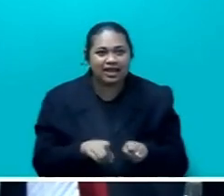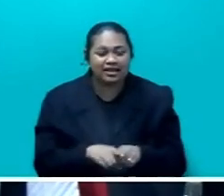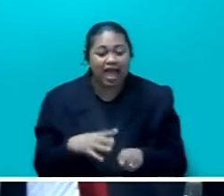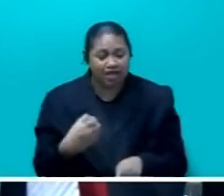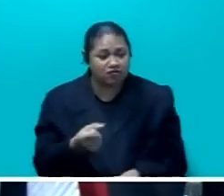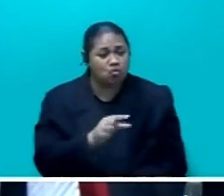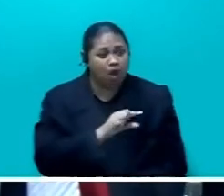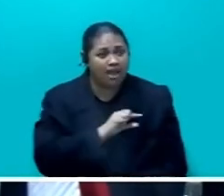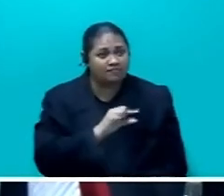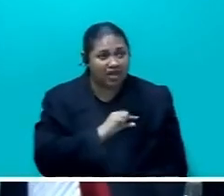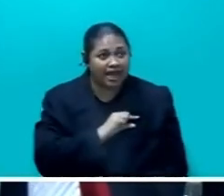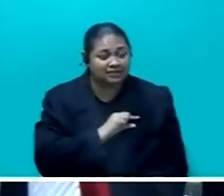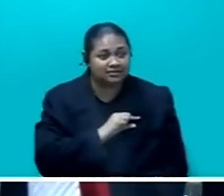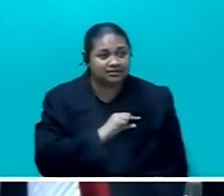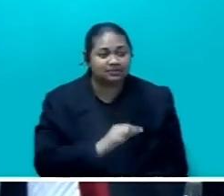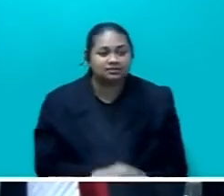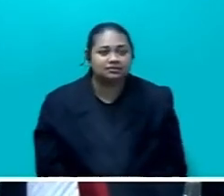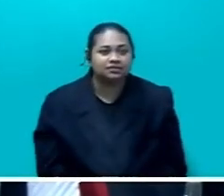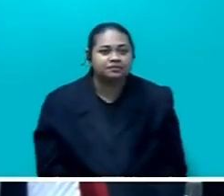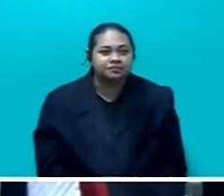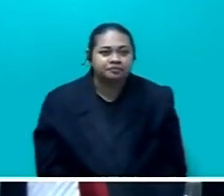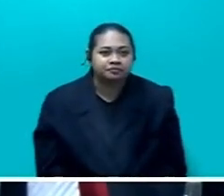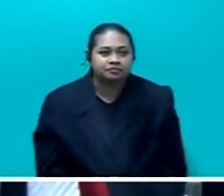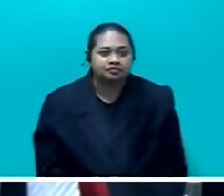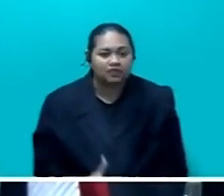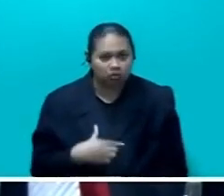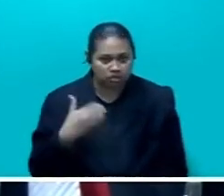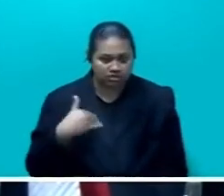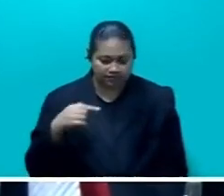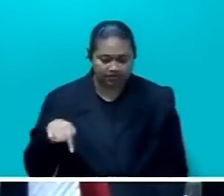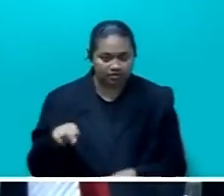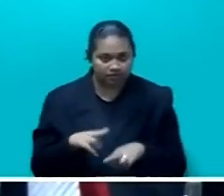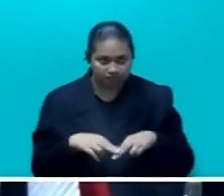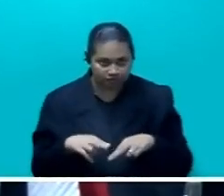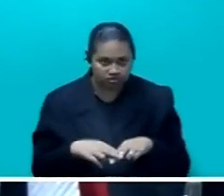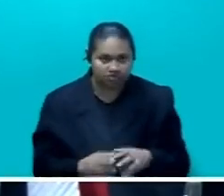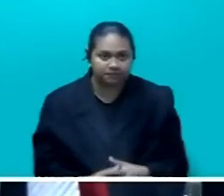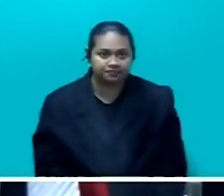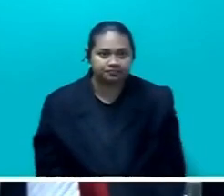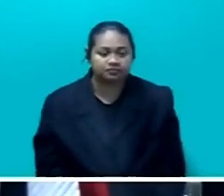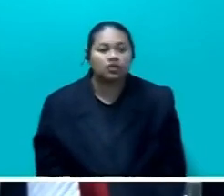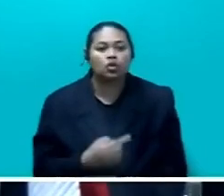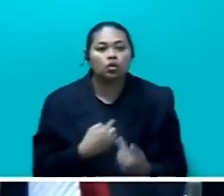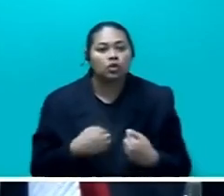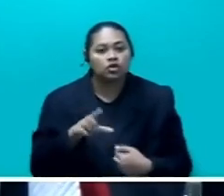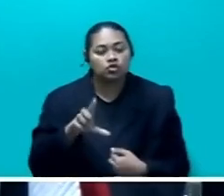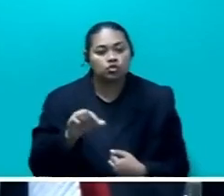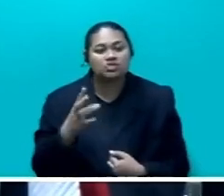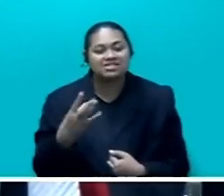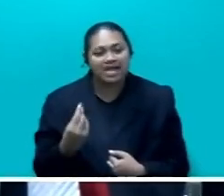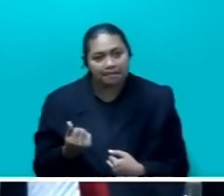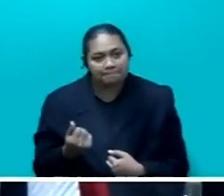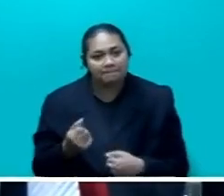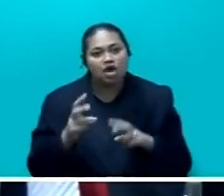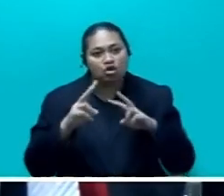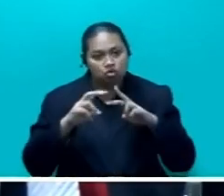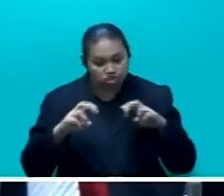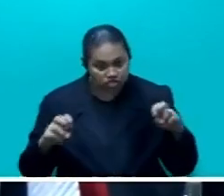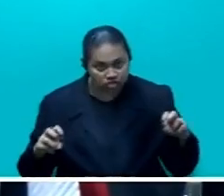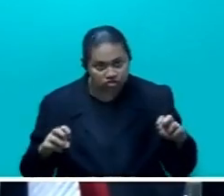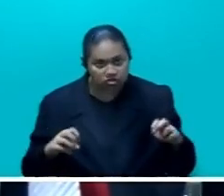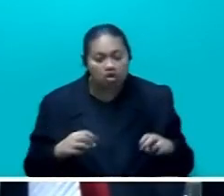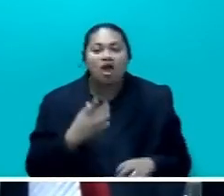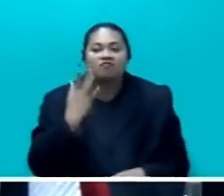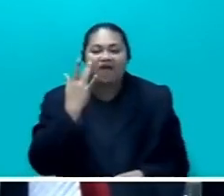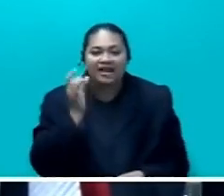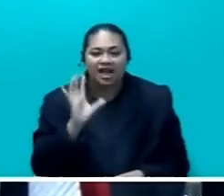by time. So, we are doing some research into that to find out whether, you know, how many